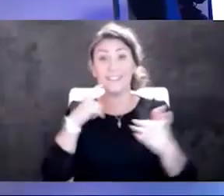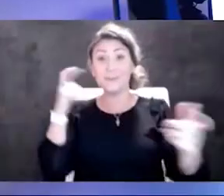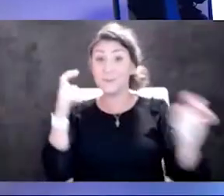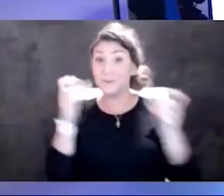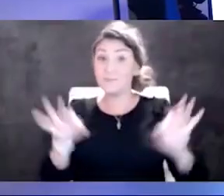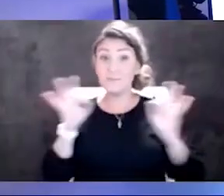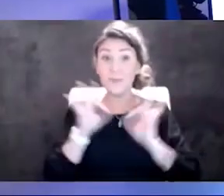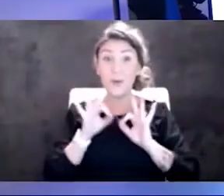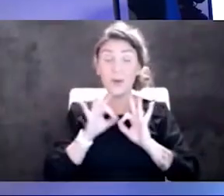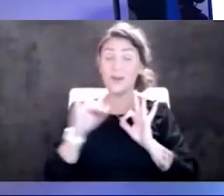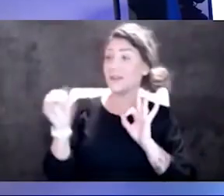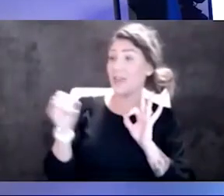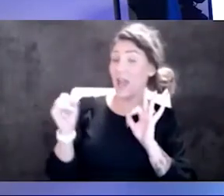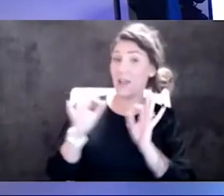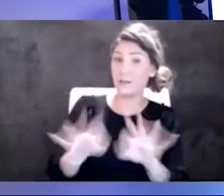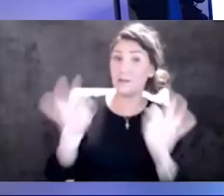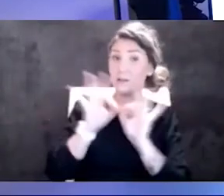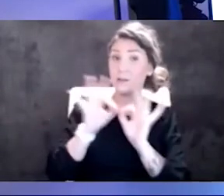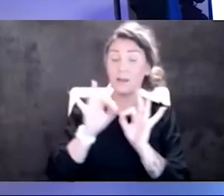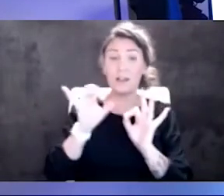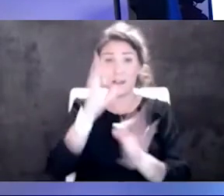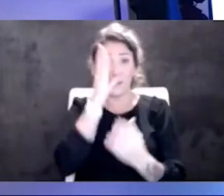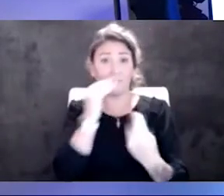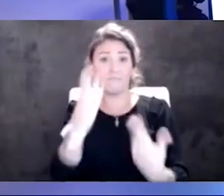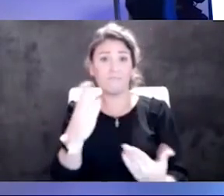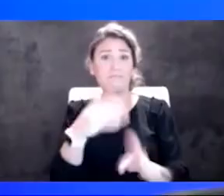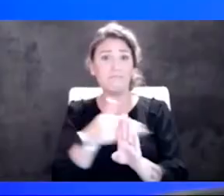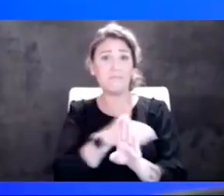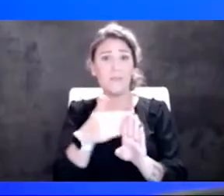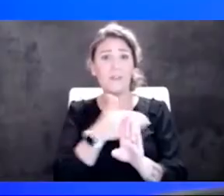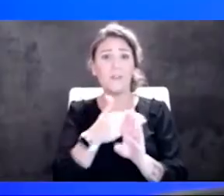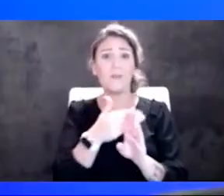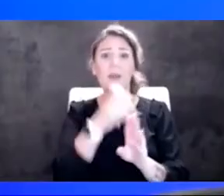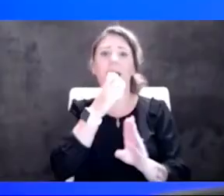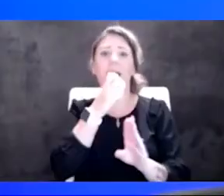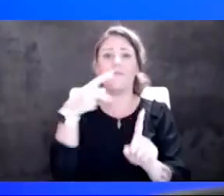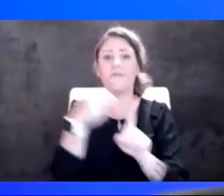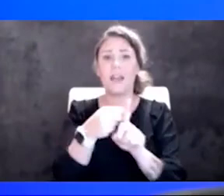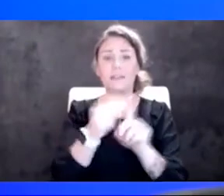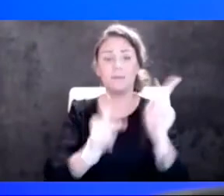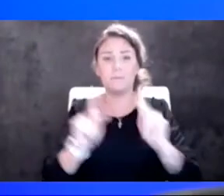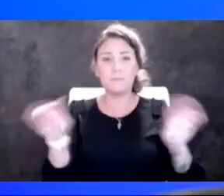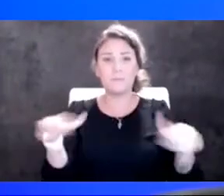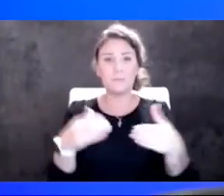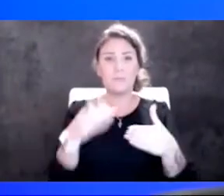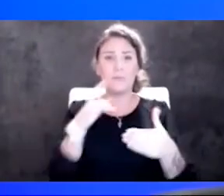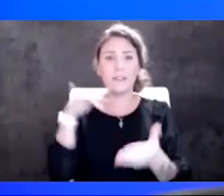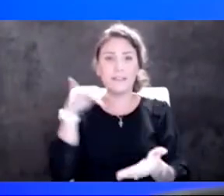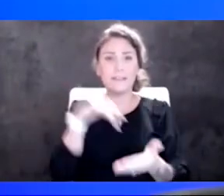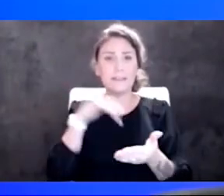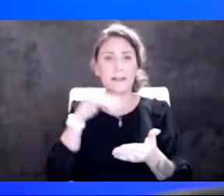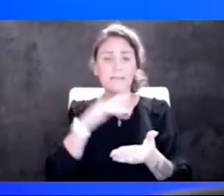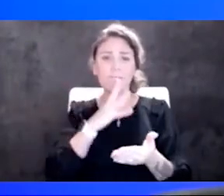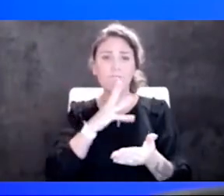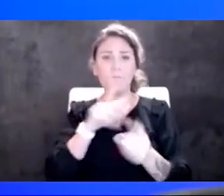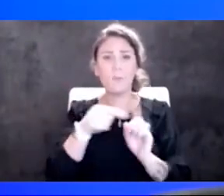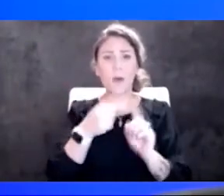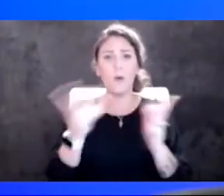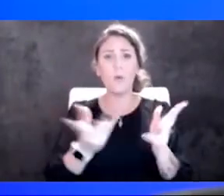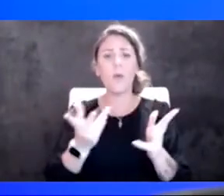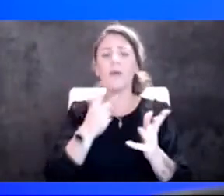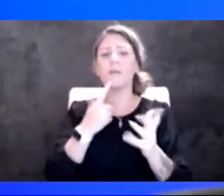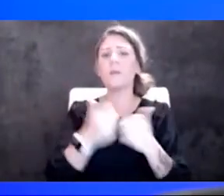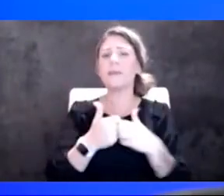a big deal. And, you know, this data is primarily in unvaccinated populations. They have a study that they've talked a little bit about in vaccinated populations.